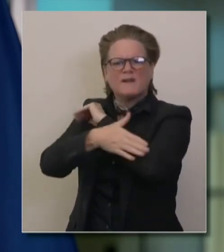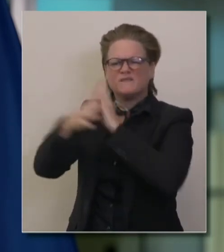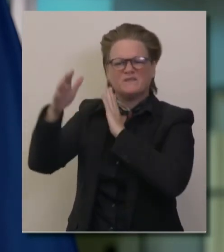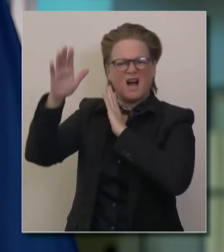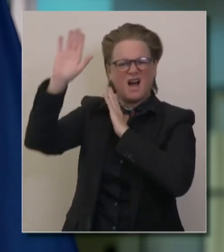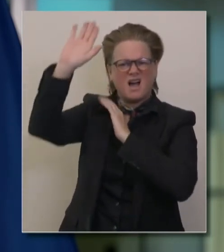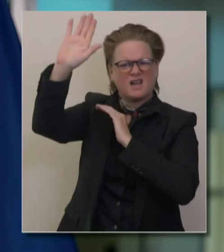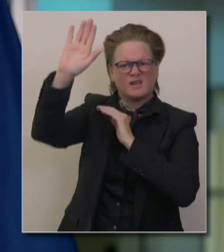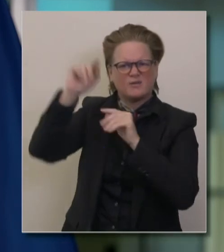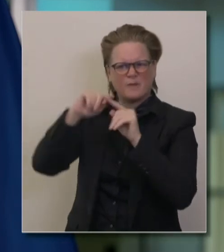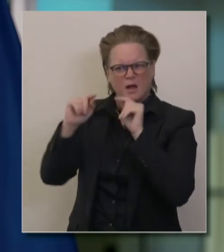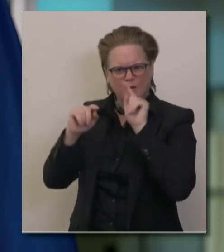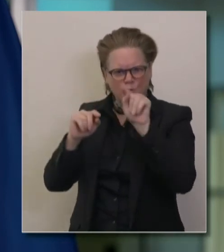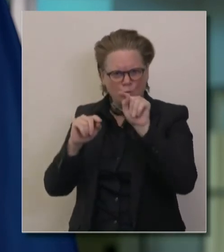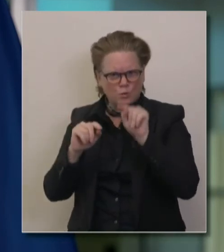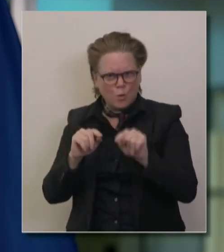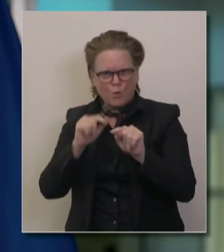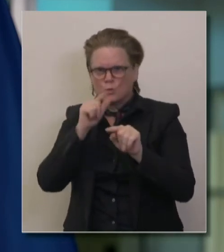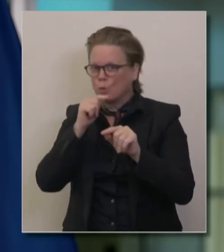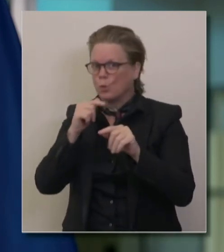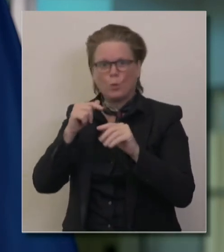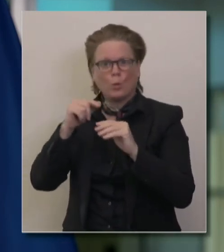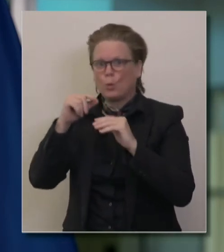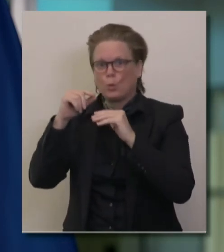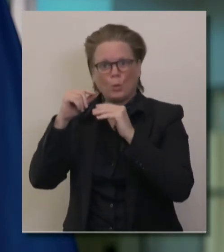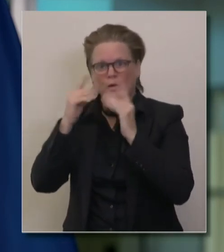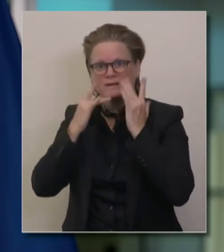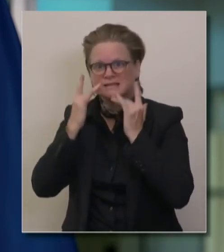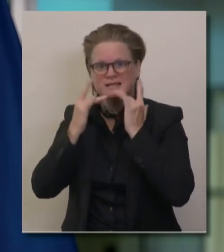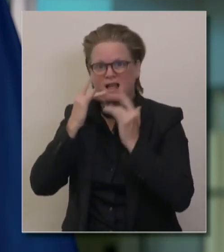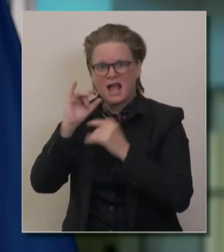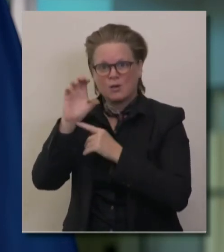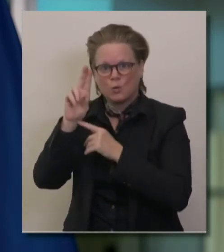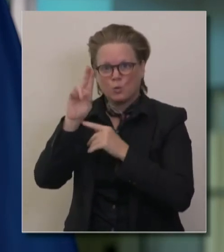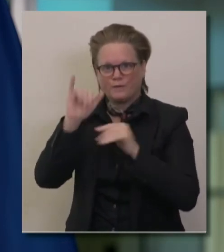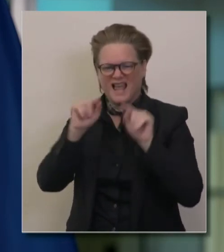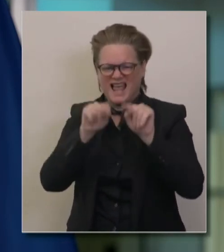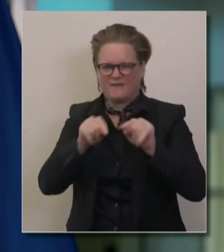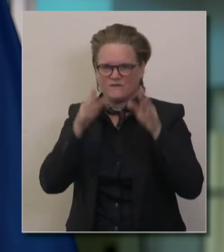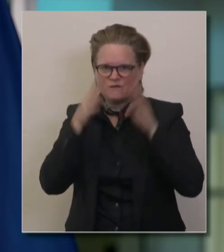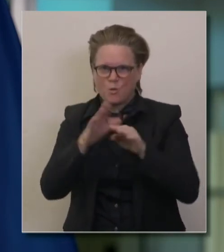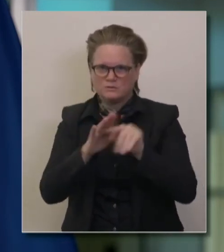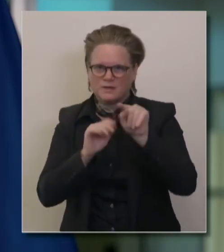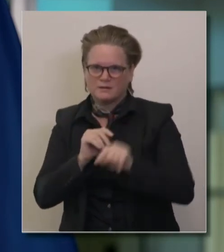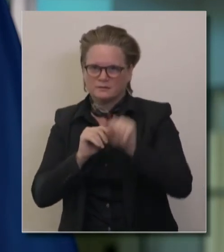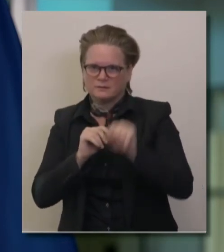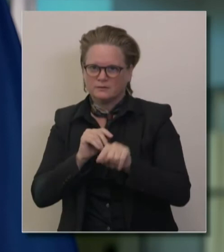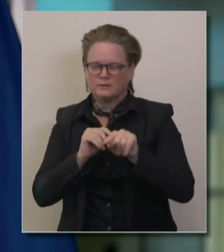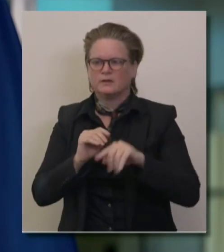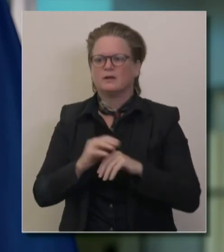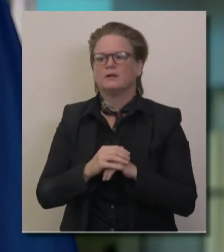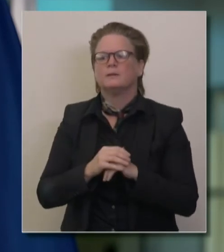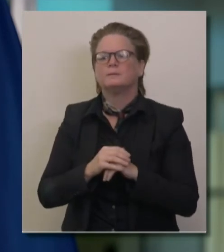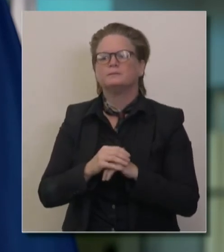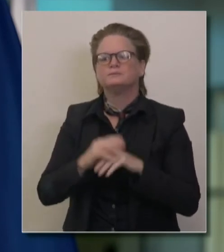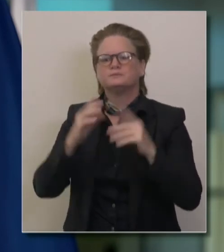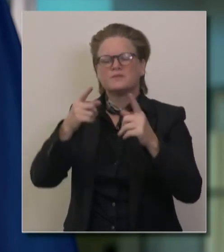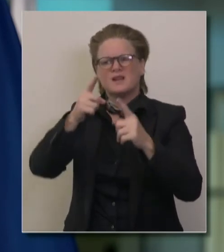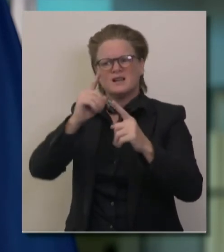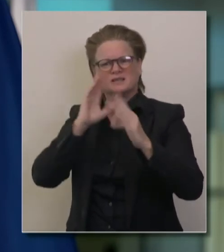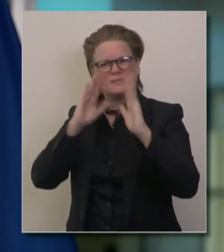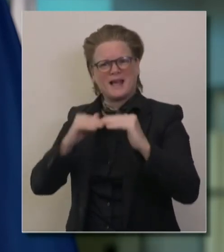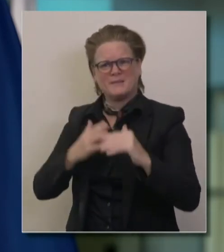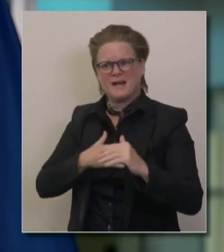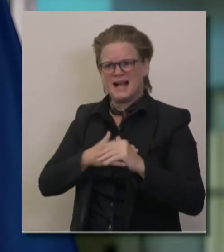And more importantly, because of the specificity of your question, you should expect my team to reach out directly to you and